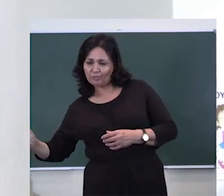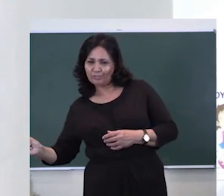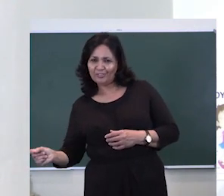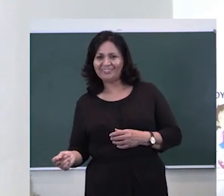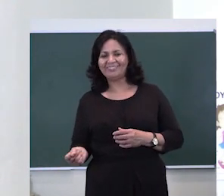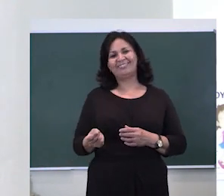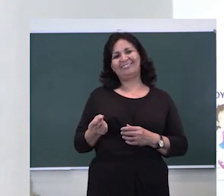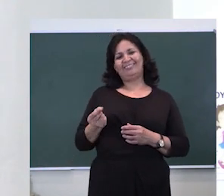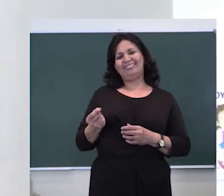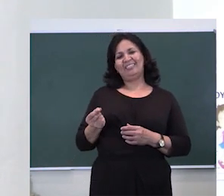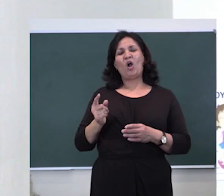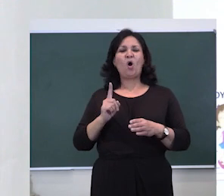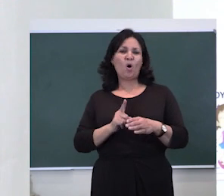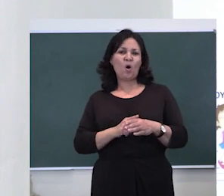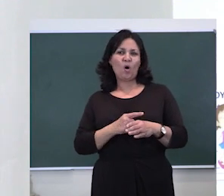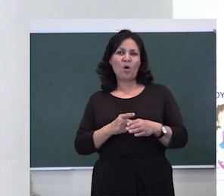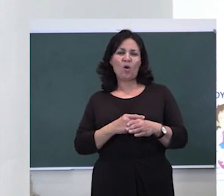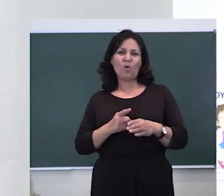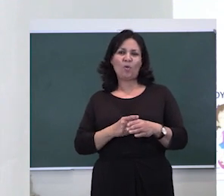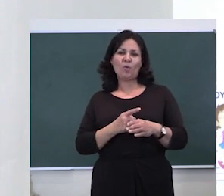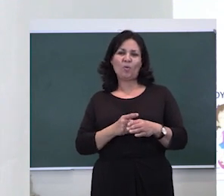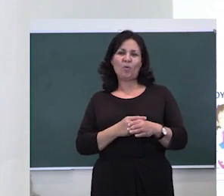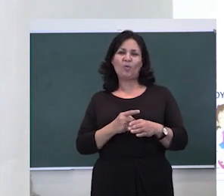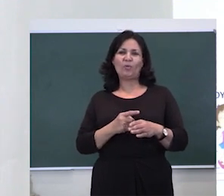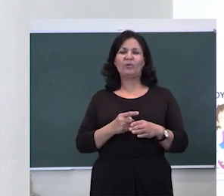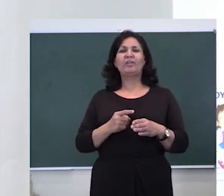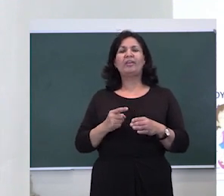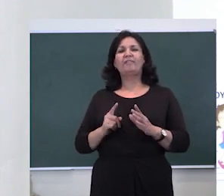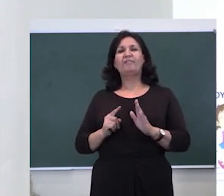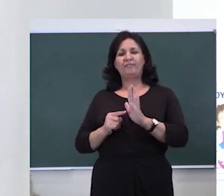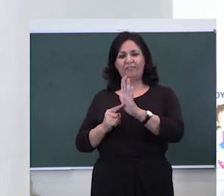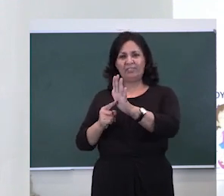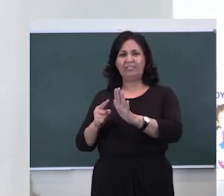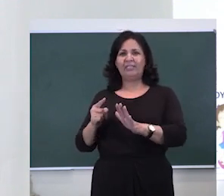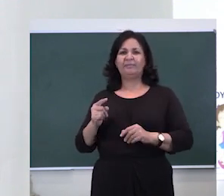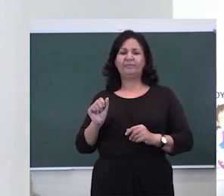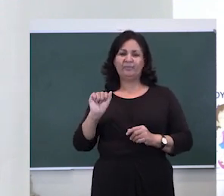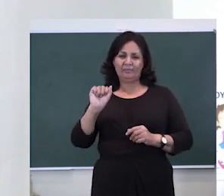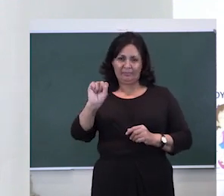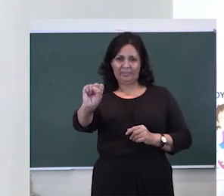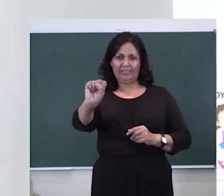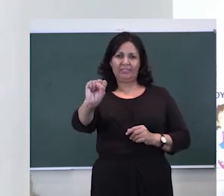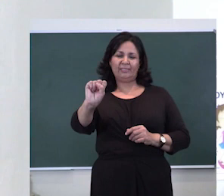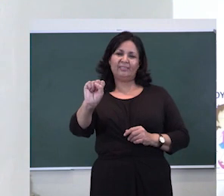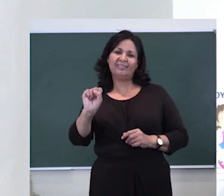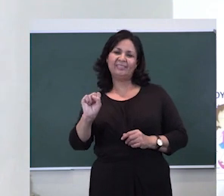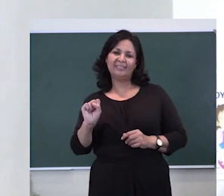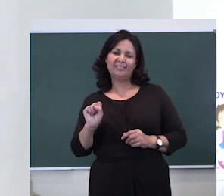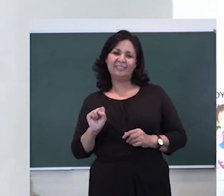He is always facing in this direction. And when you start your Sammy Snake,